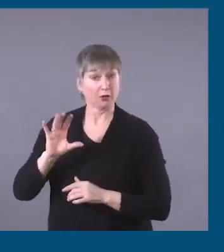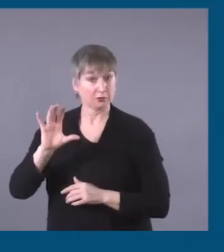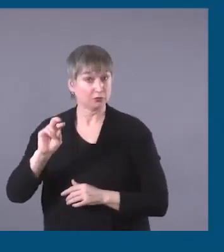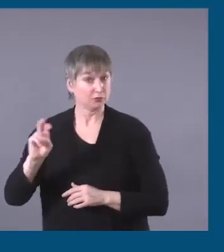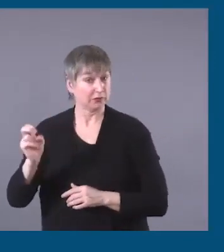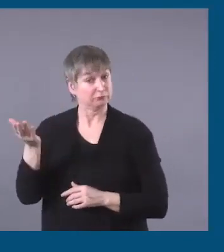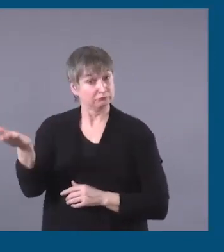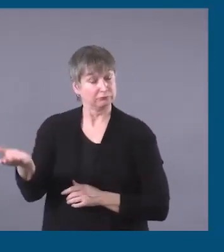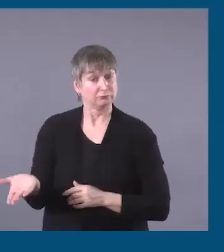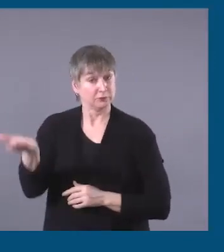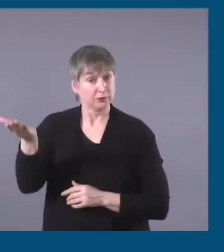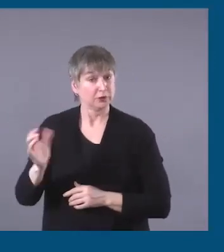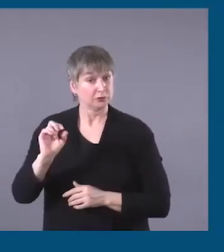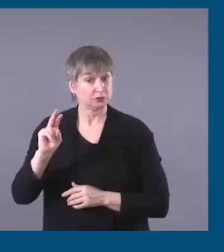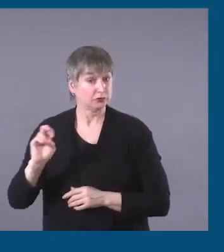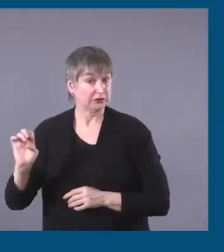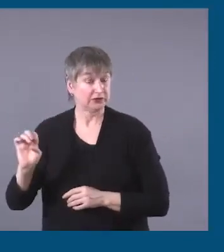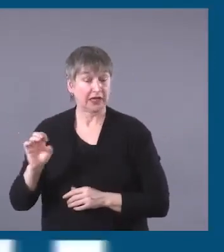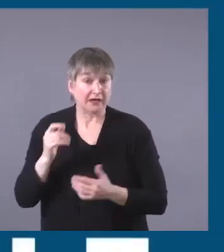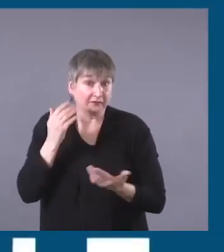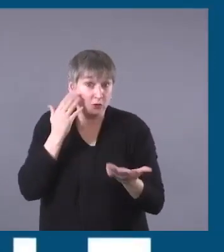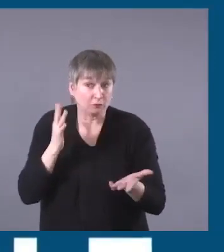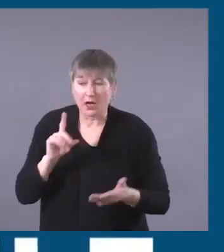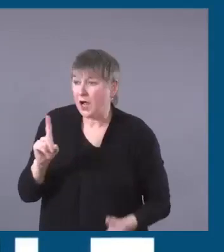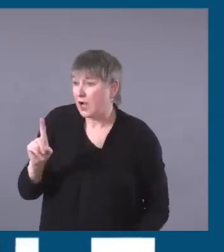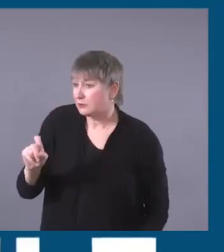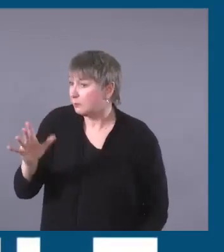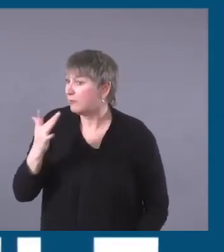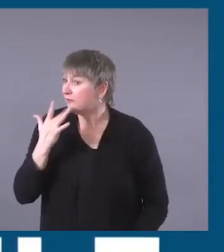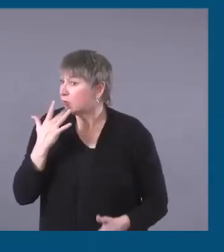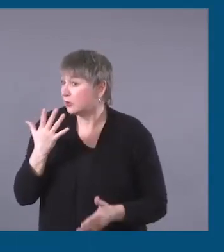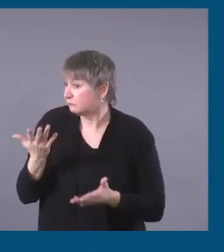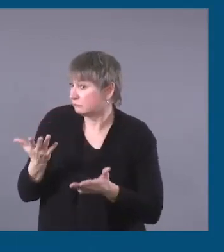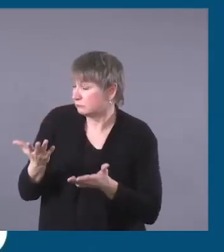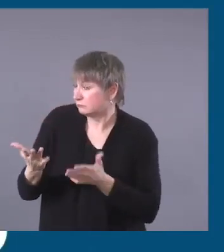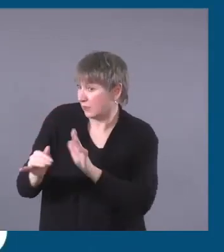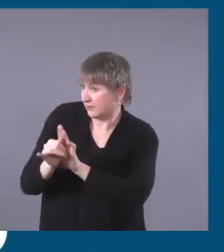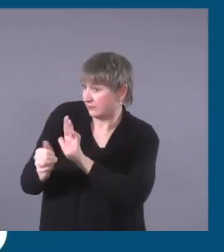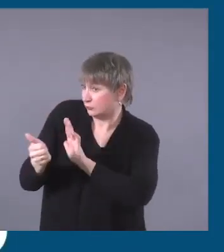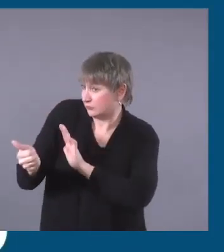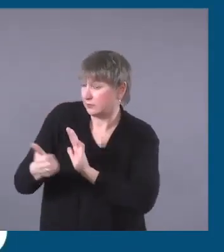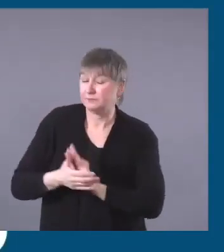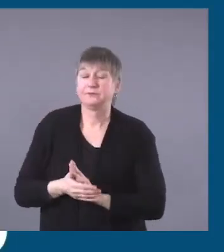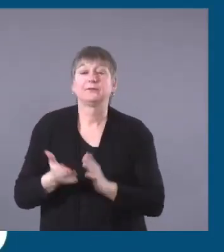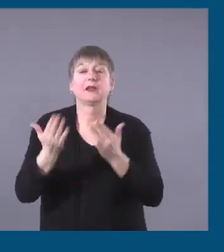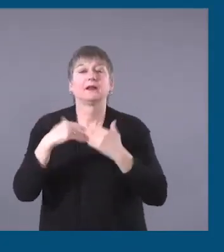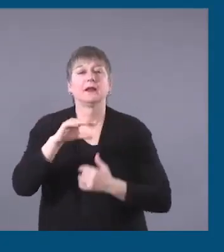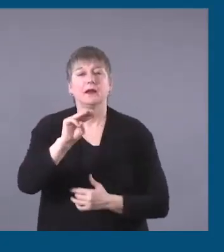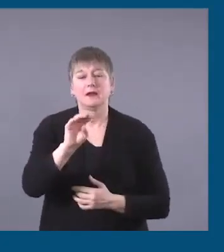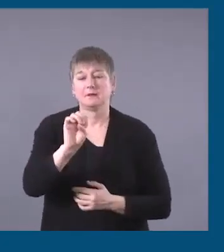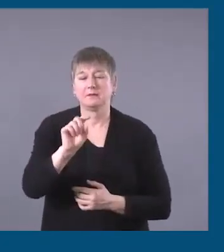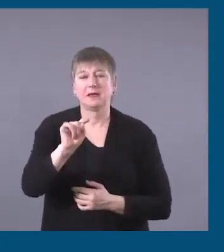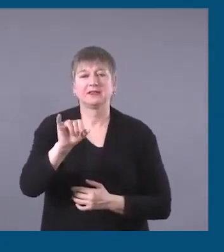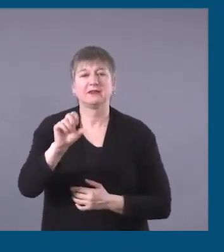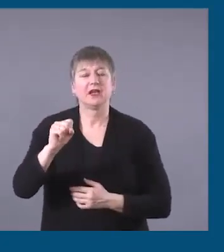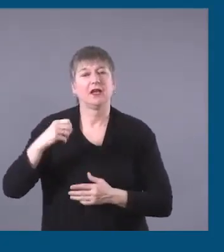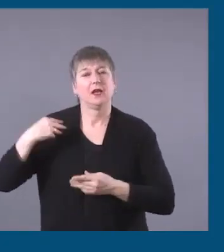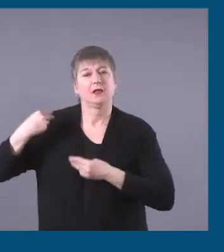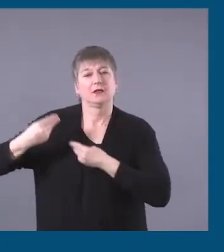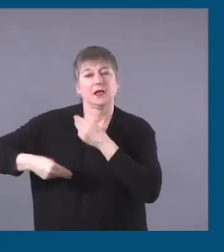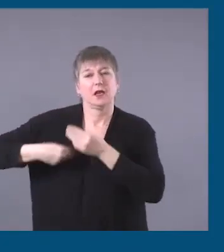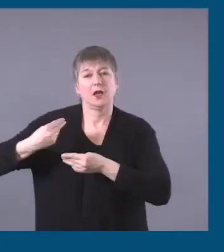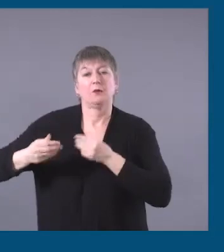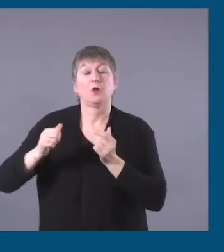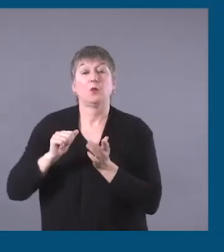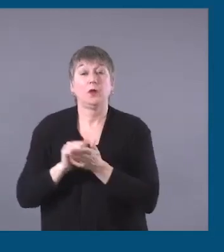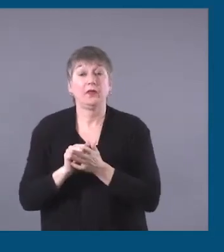to refer to them as being Cree. And if you don't know, ask them how they self-identify. Next are the Métis. The Métis are the descendants of First Nations